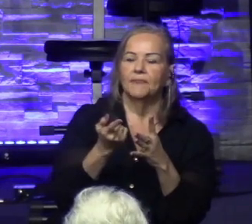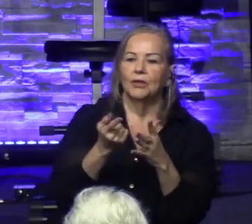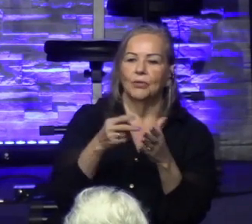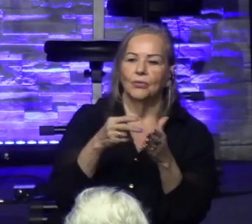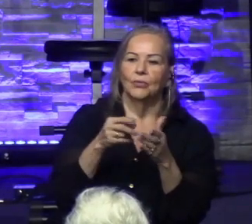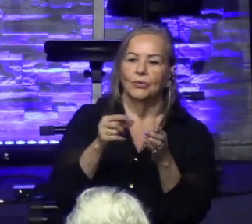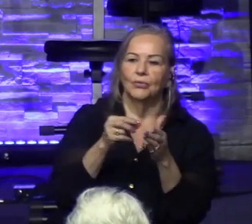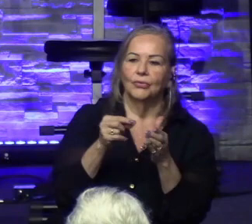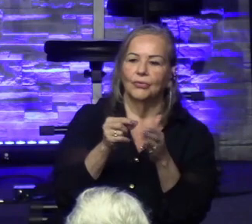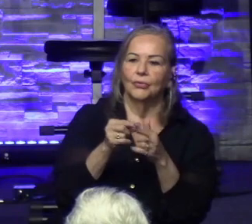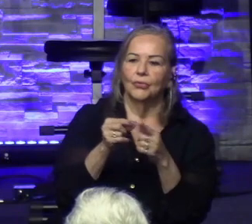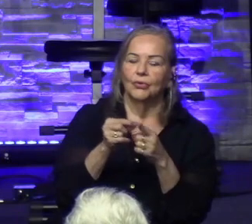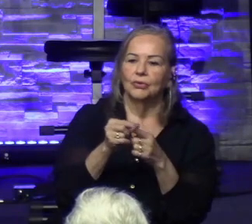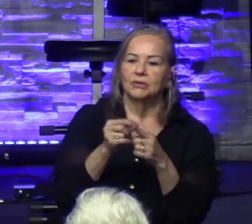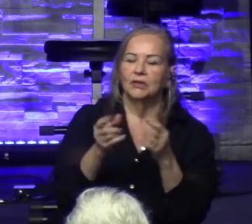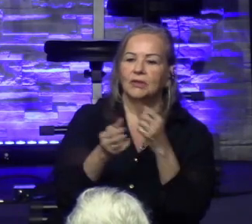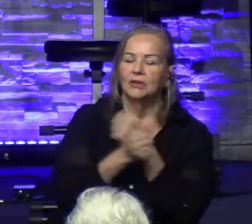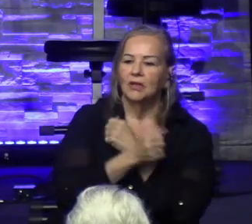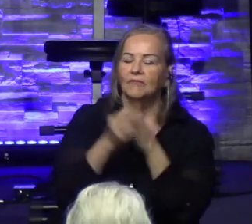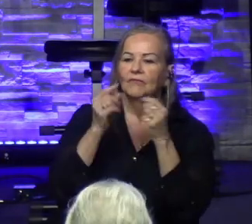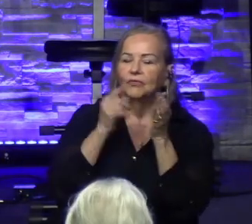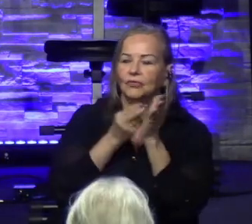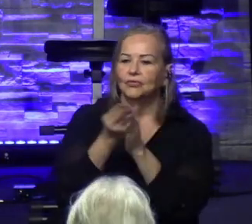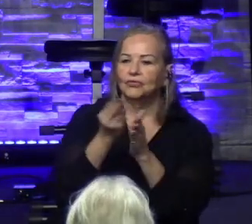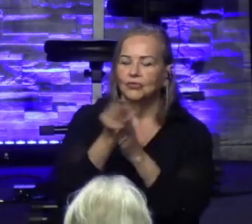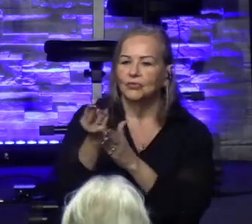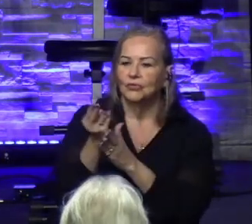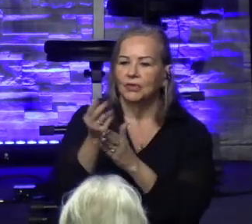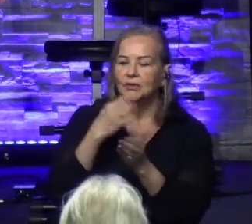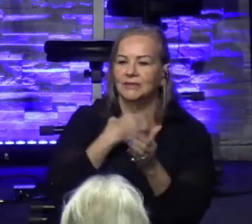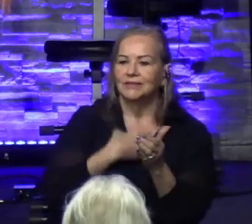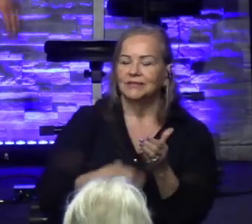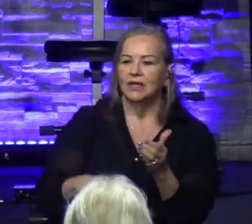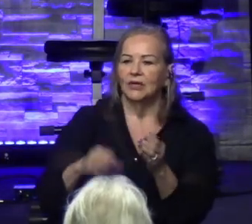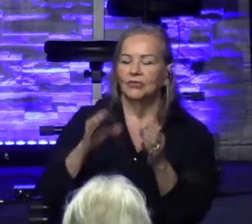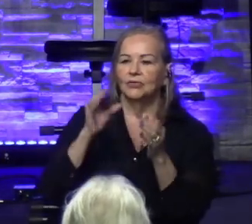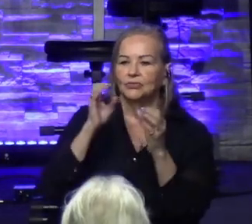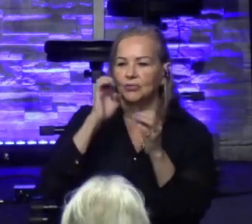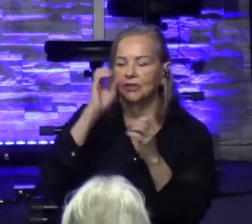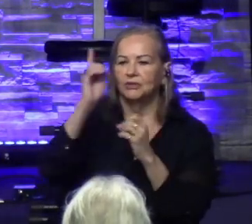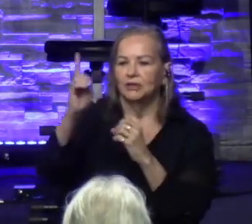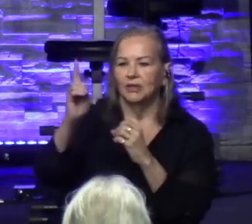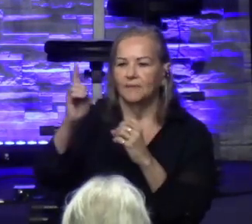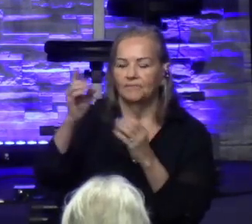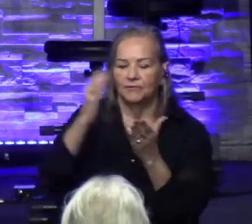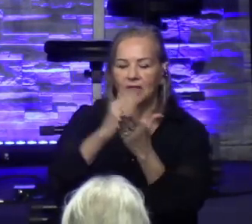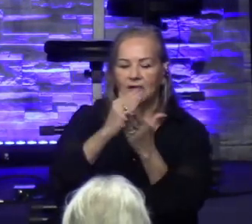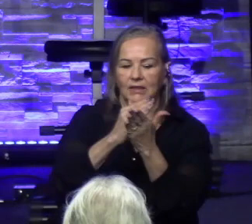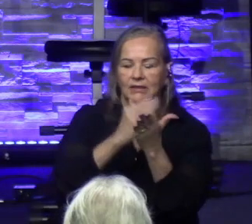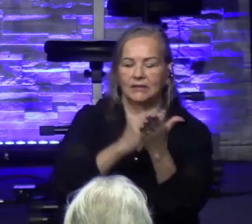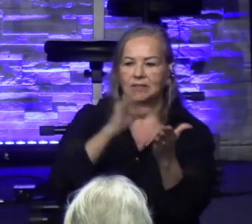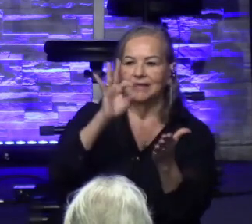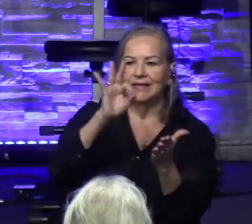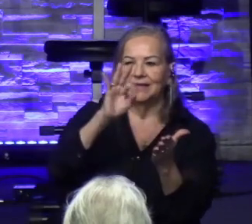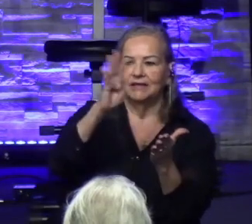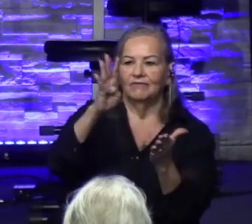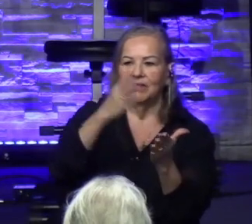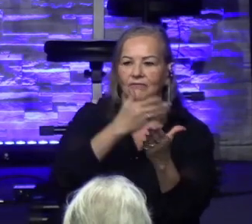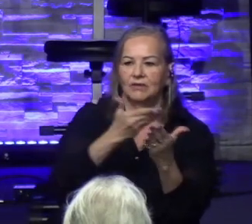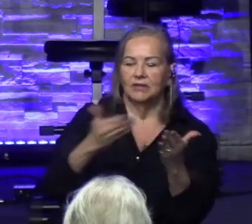and the desire to educate, I list this out. And there's 95 things he listed out.